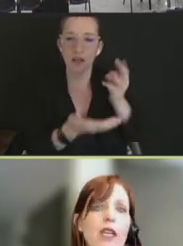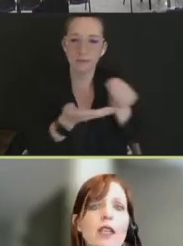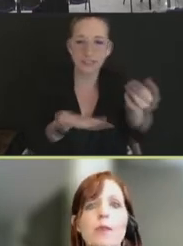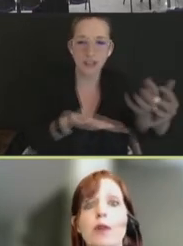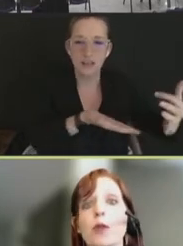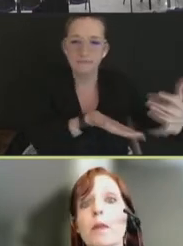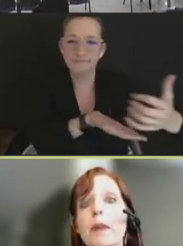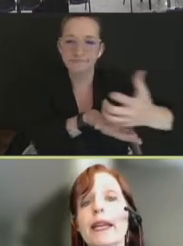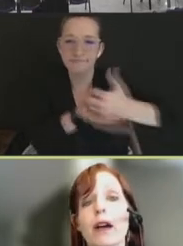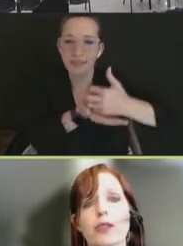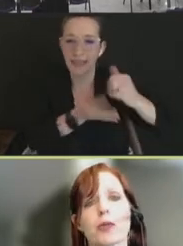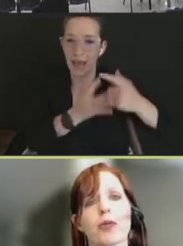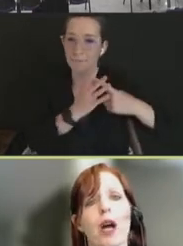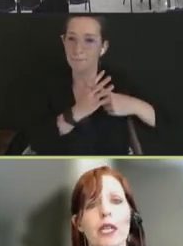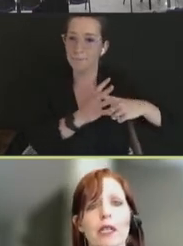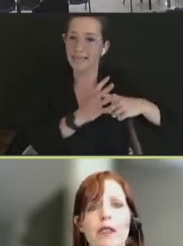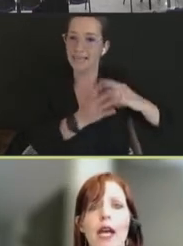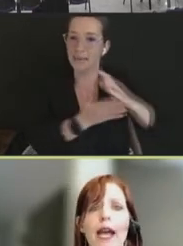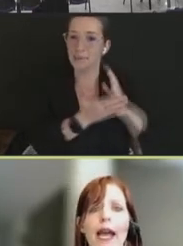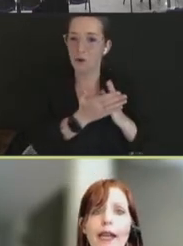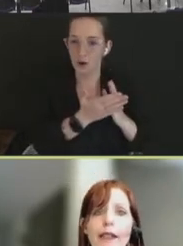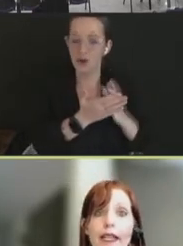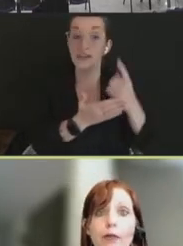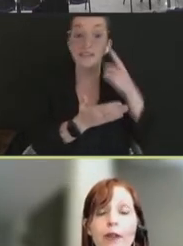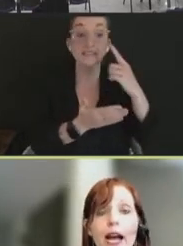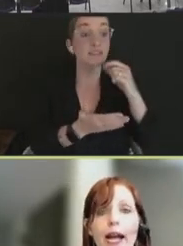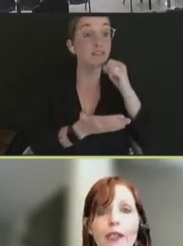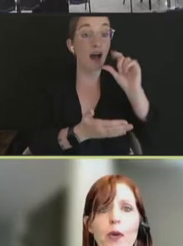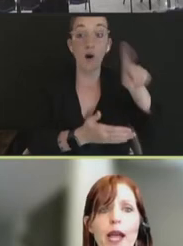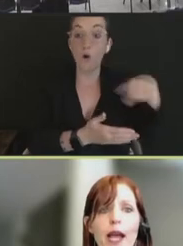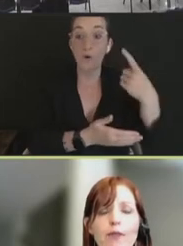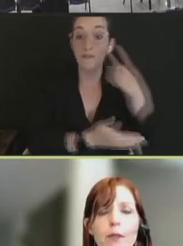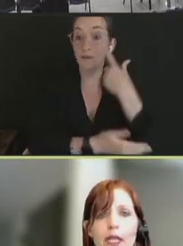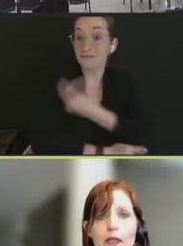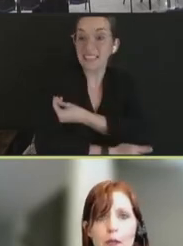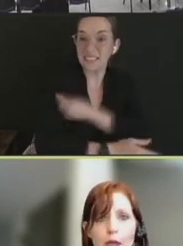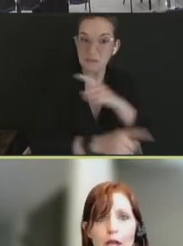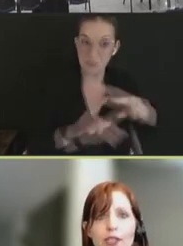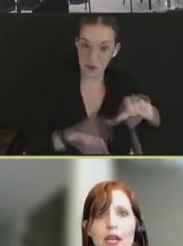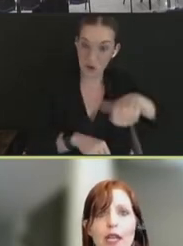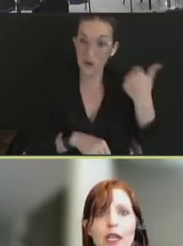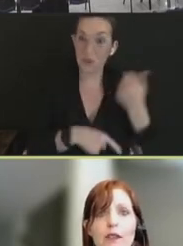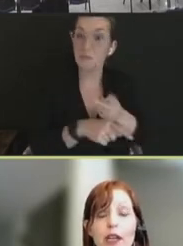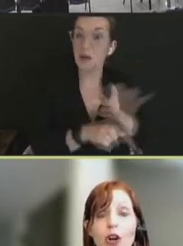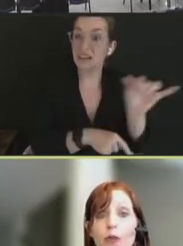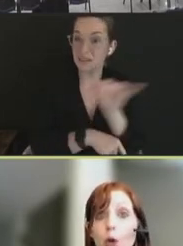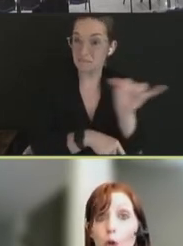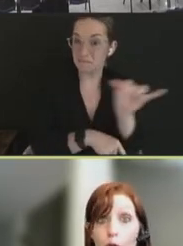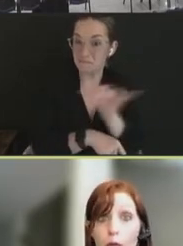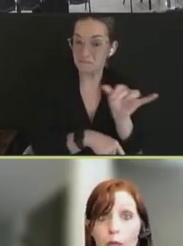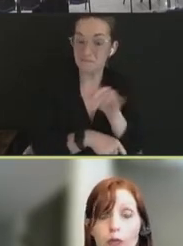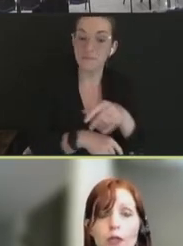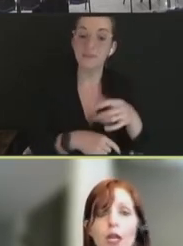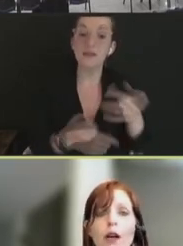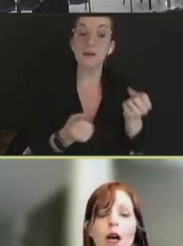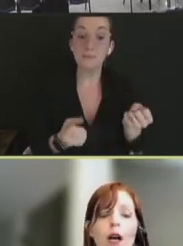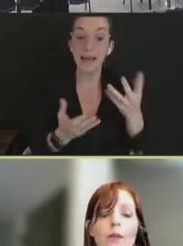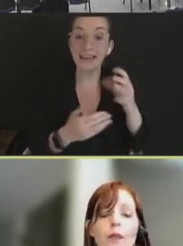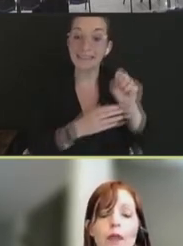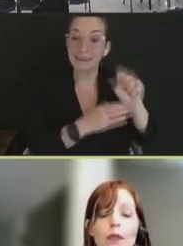vaccines, but for many other products. And in fact, we have many supply chains that are vulnerable,